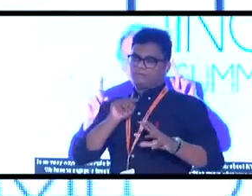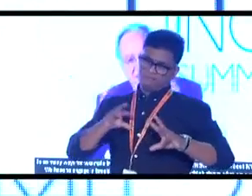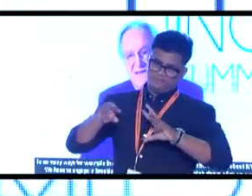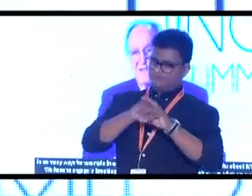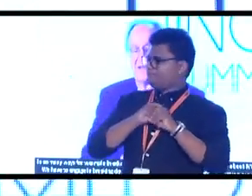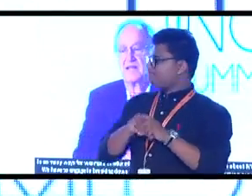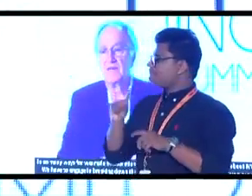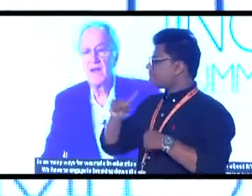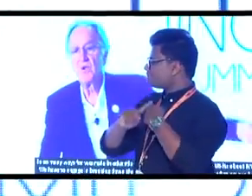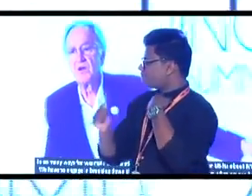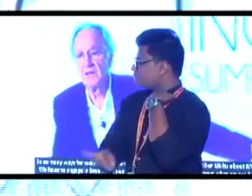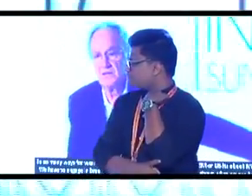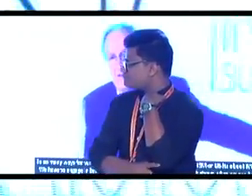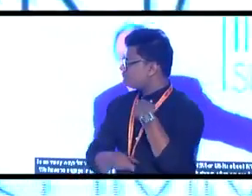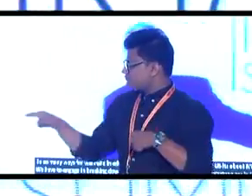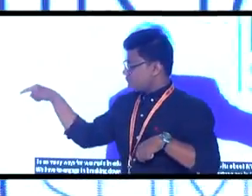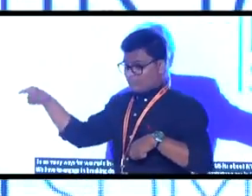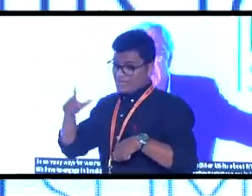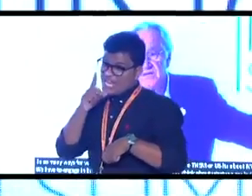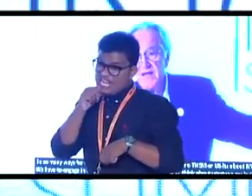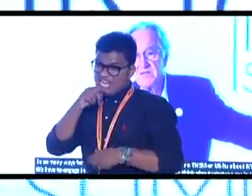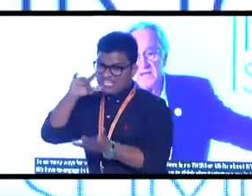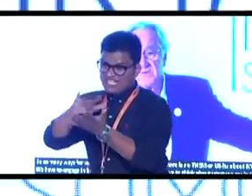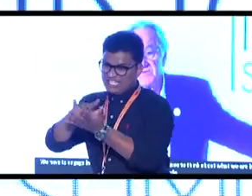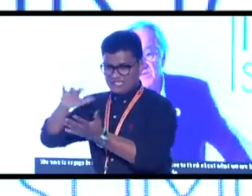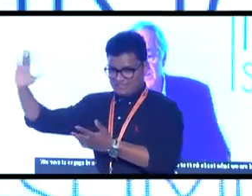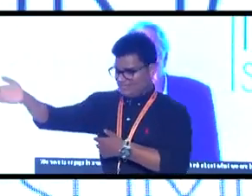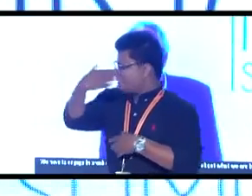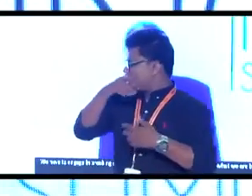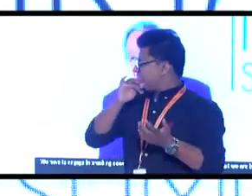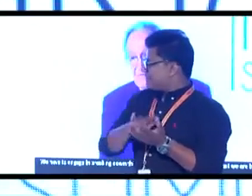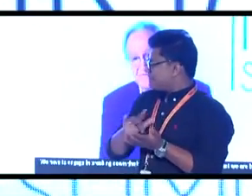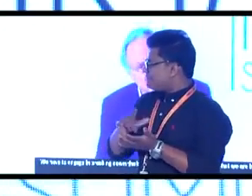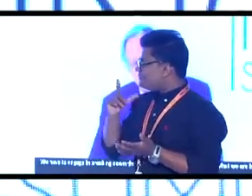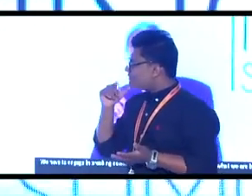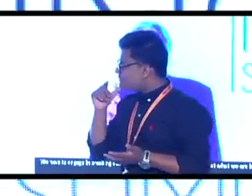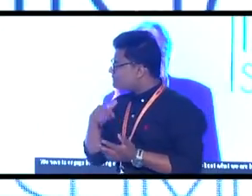One last thing. If I go to London today, every taxi cab is fully accessible.